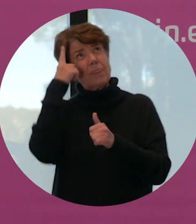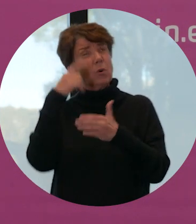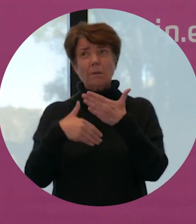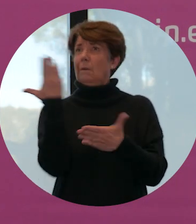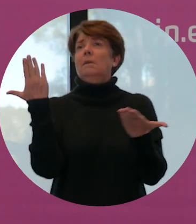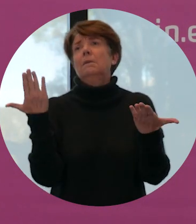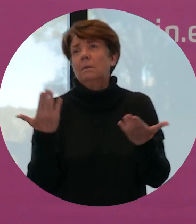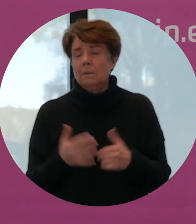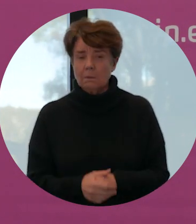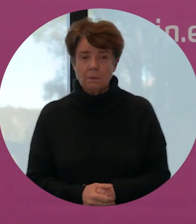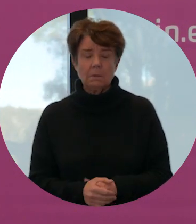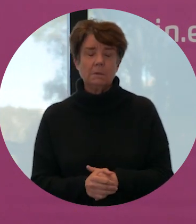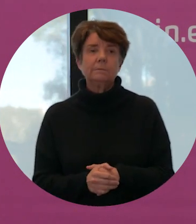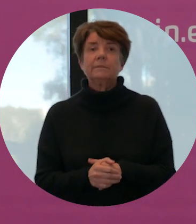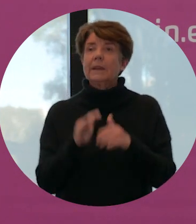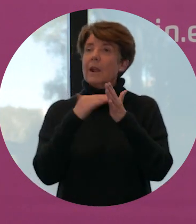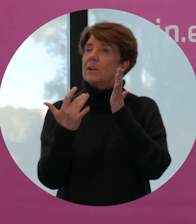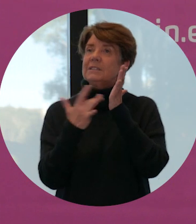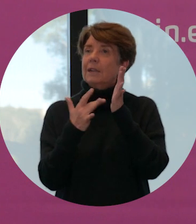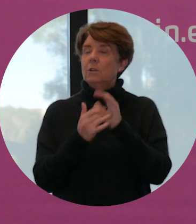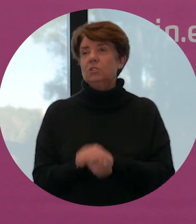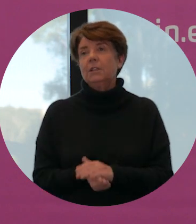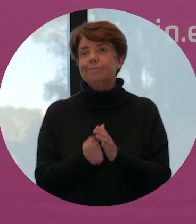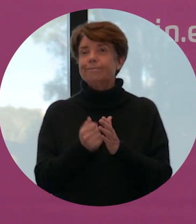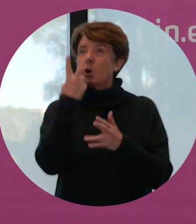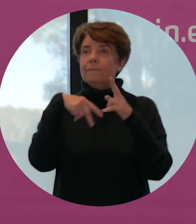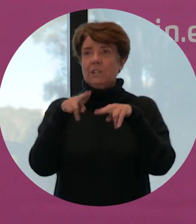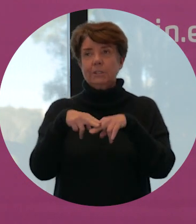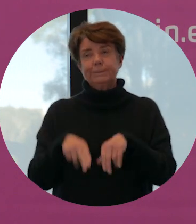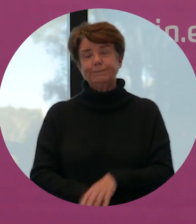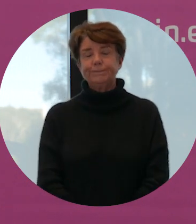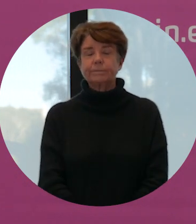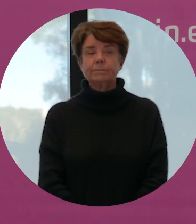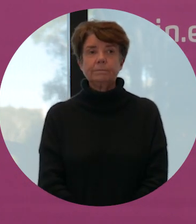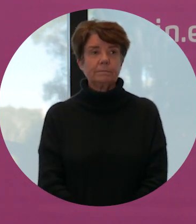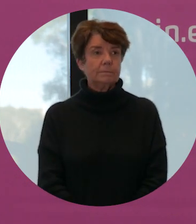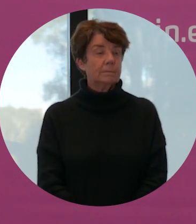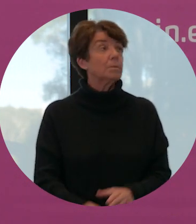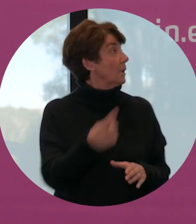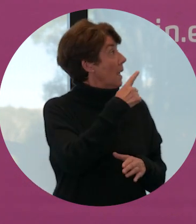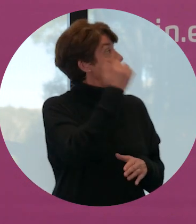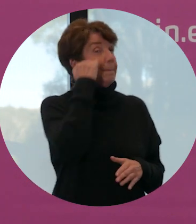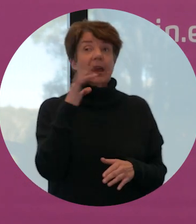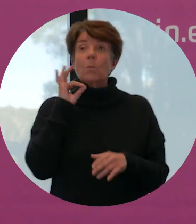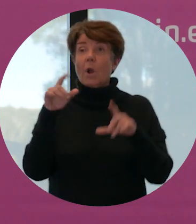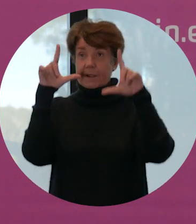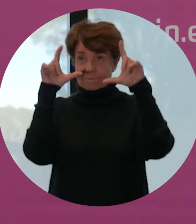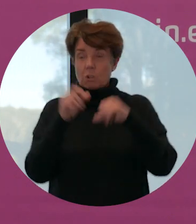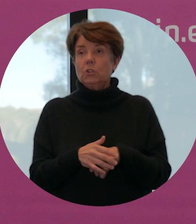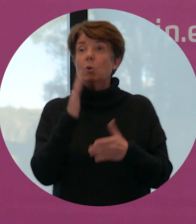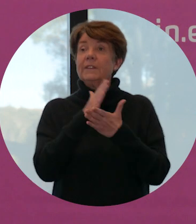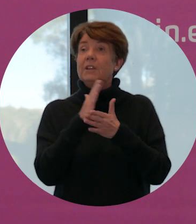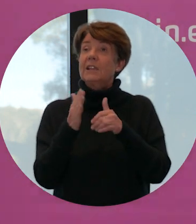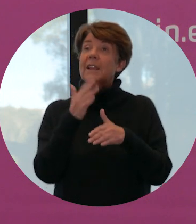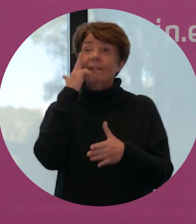Well, the problem is that our current technology is extremely outdated. This black and white photo is of the first pollen and score trap